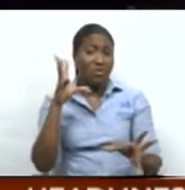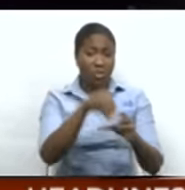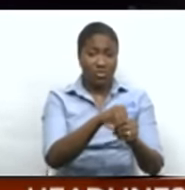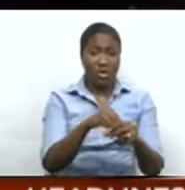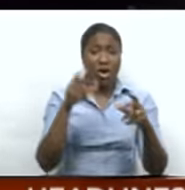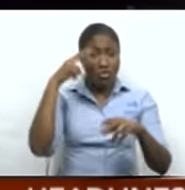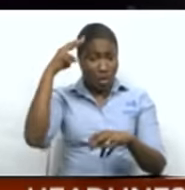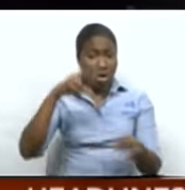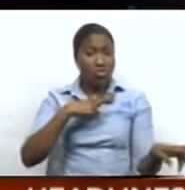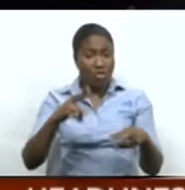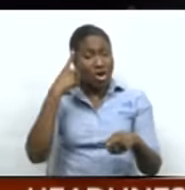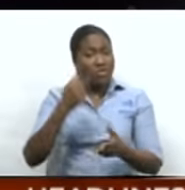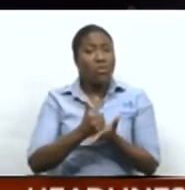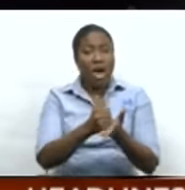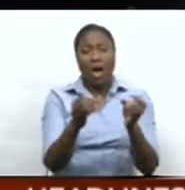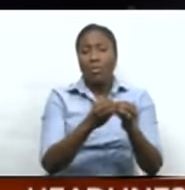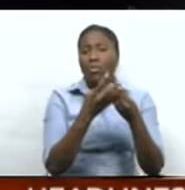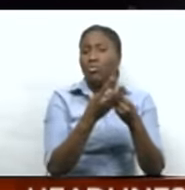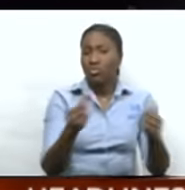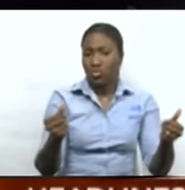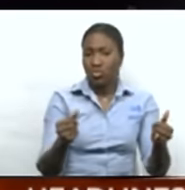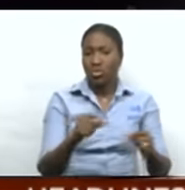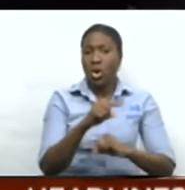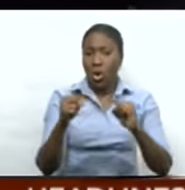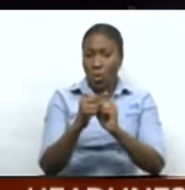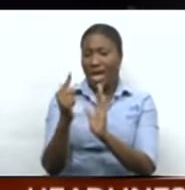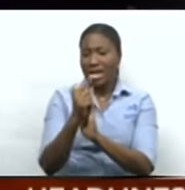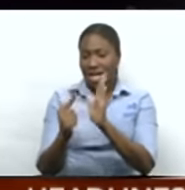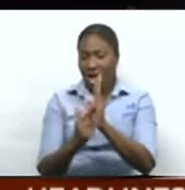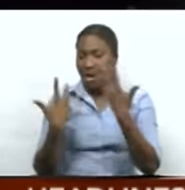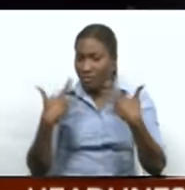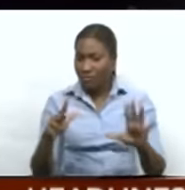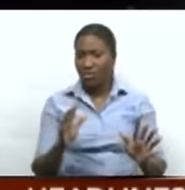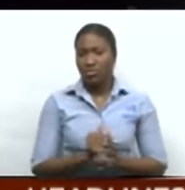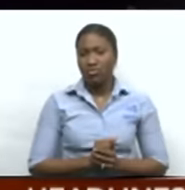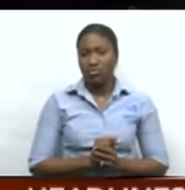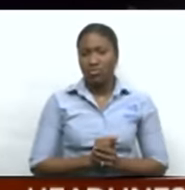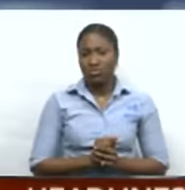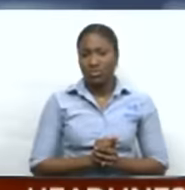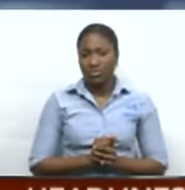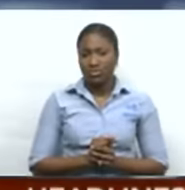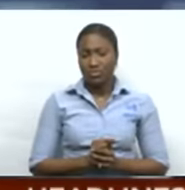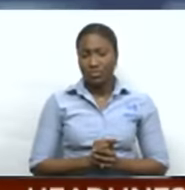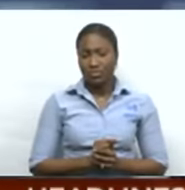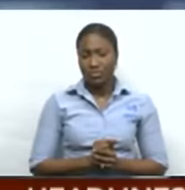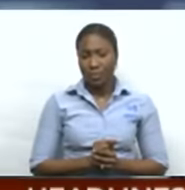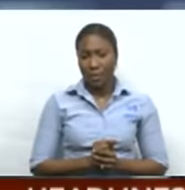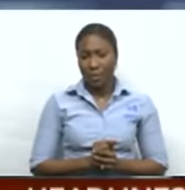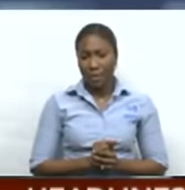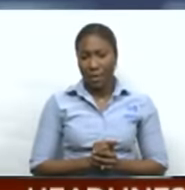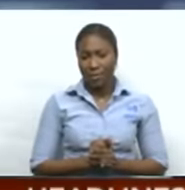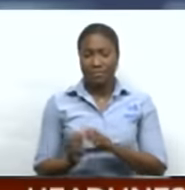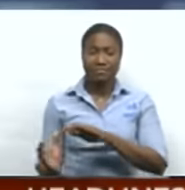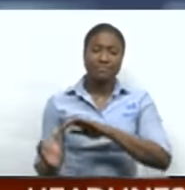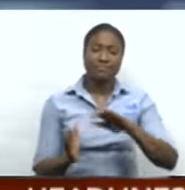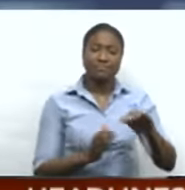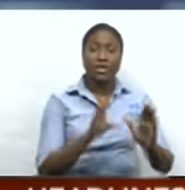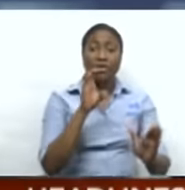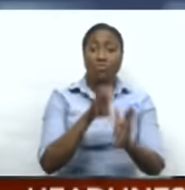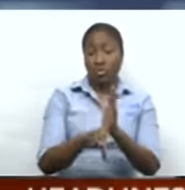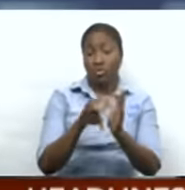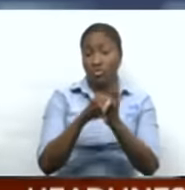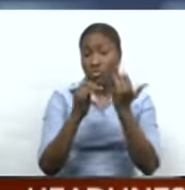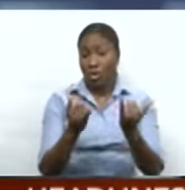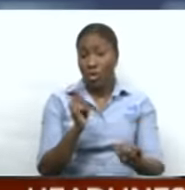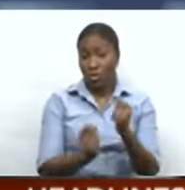standby to have this done once the legal interventions are completed. This country's crime situation